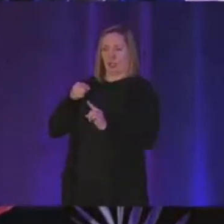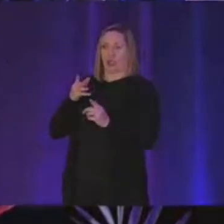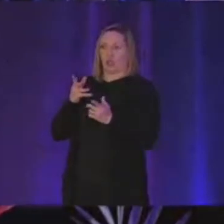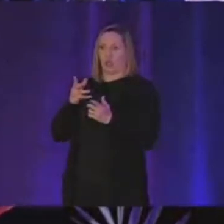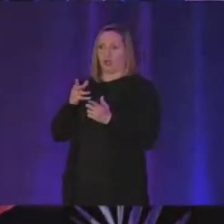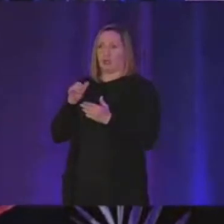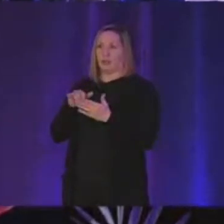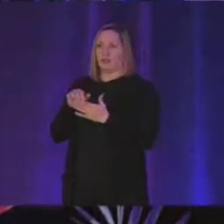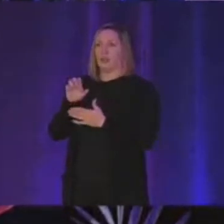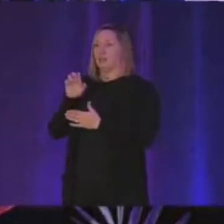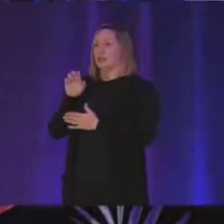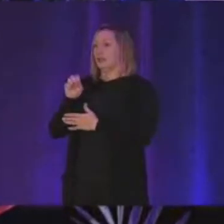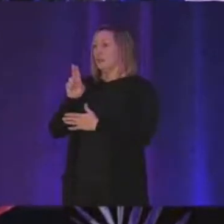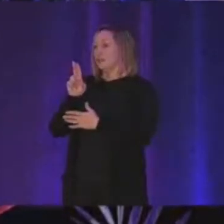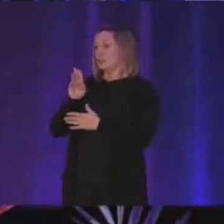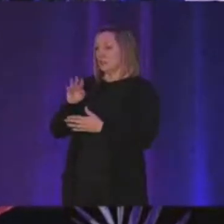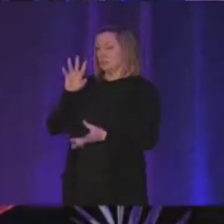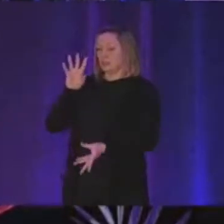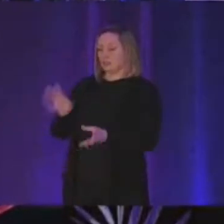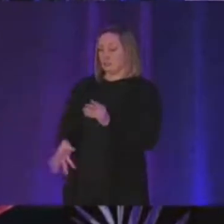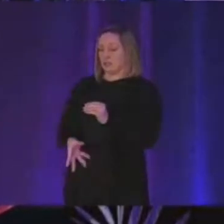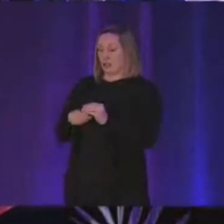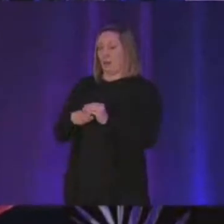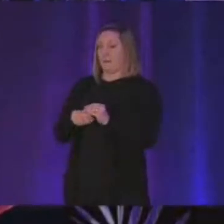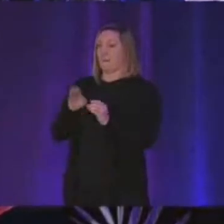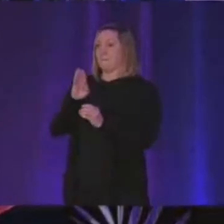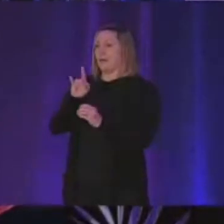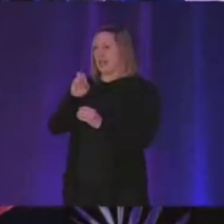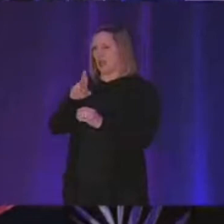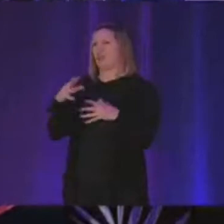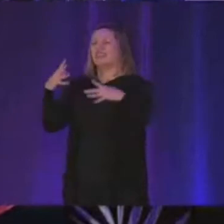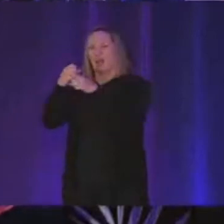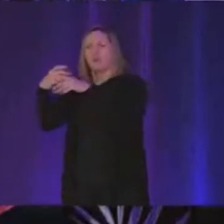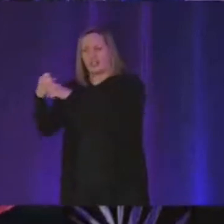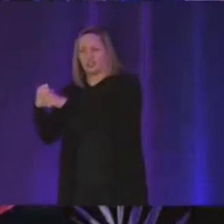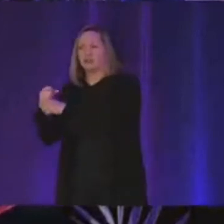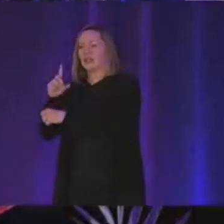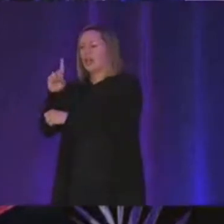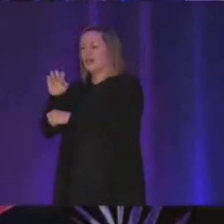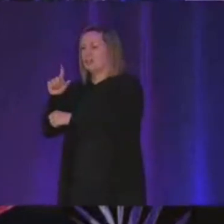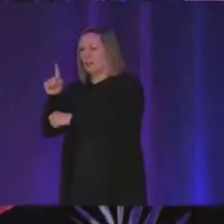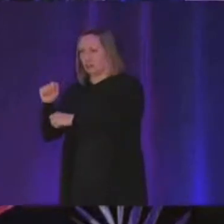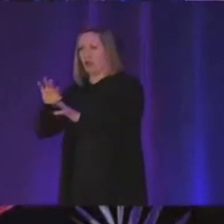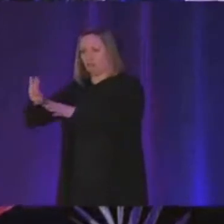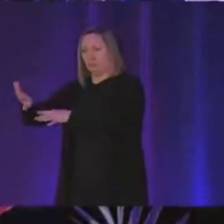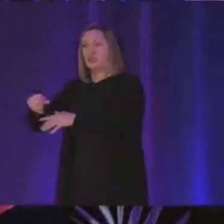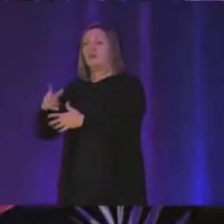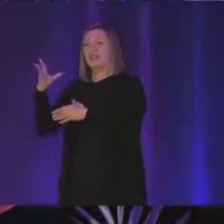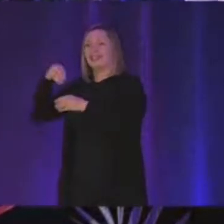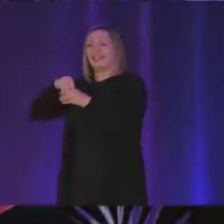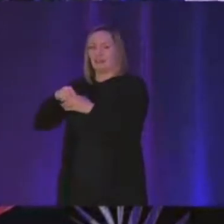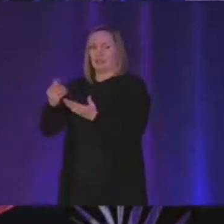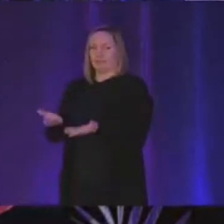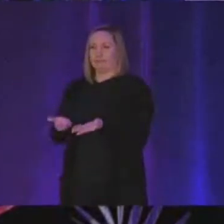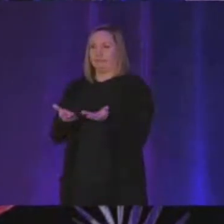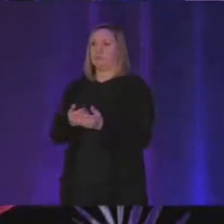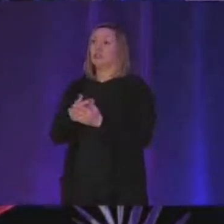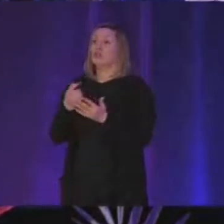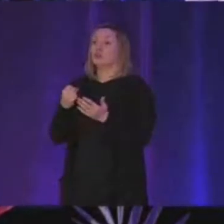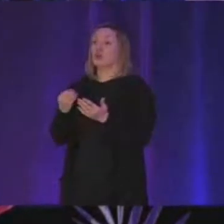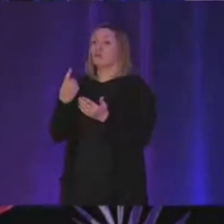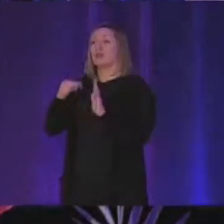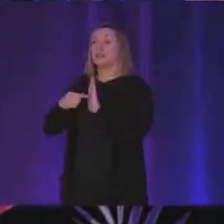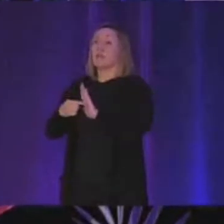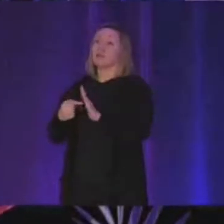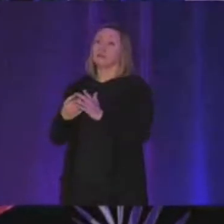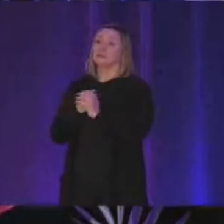there's some binary data which is like the compressed version and the delta versions uh that is uh inside of this and so for